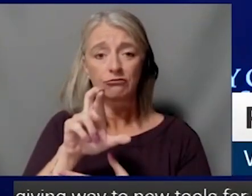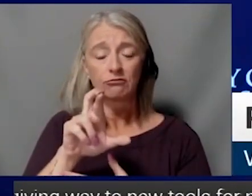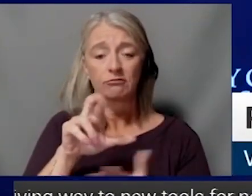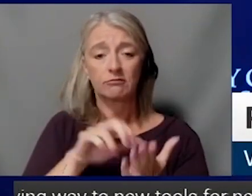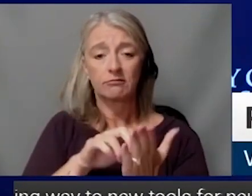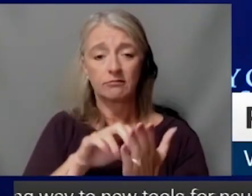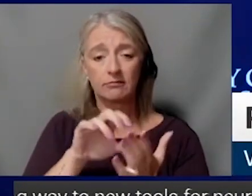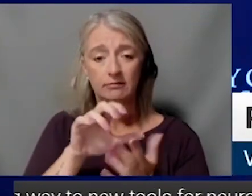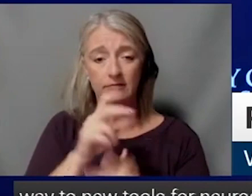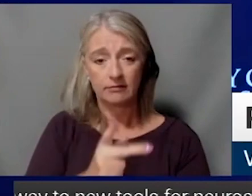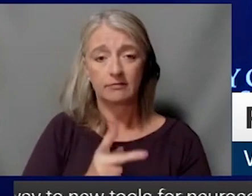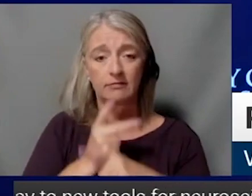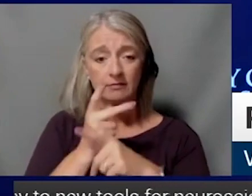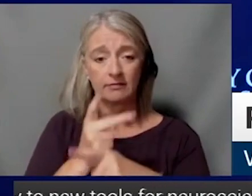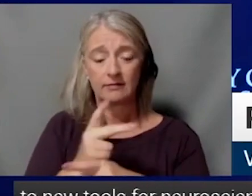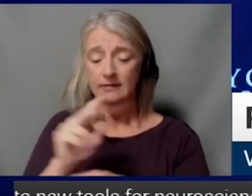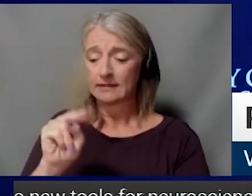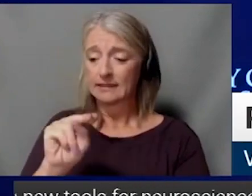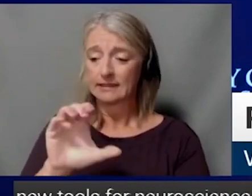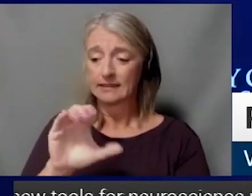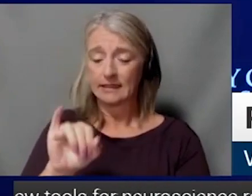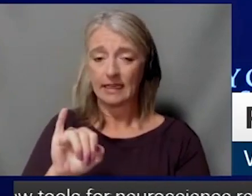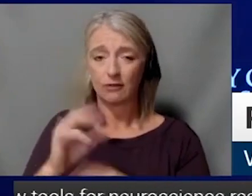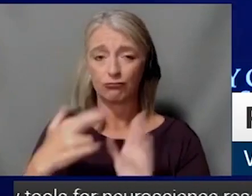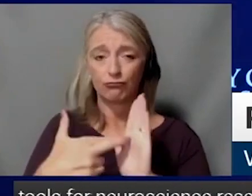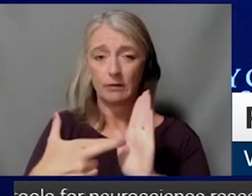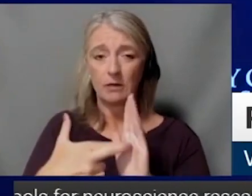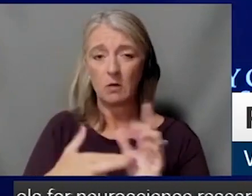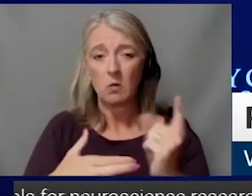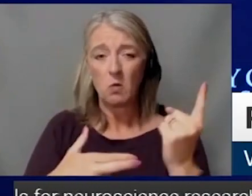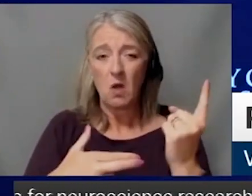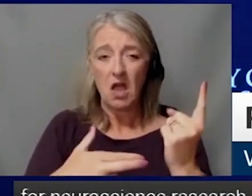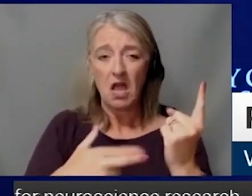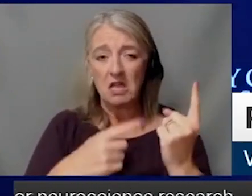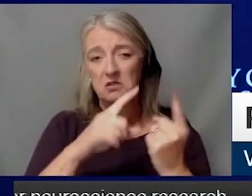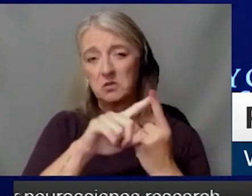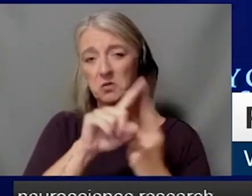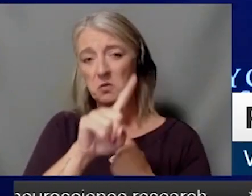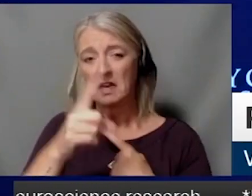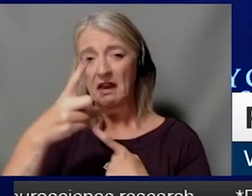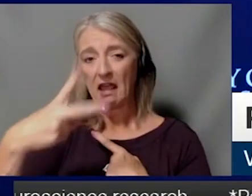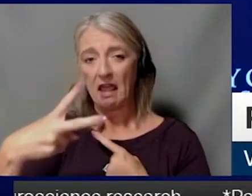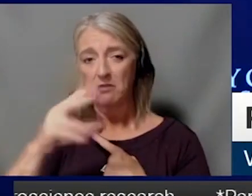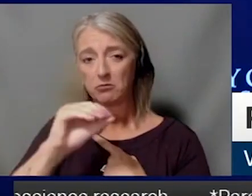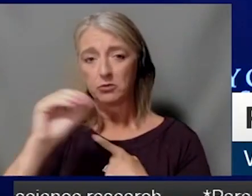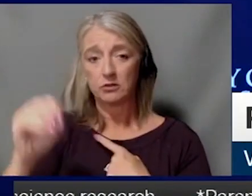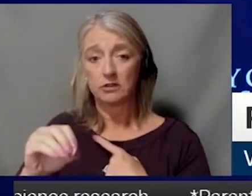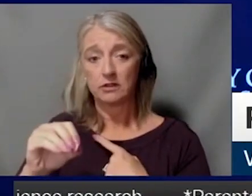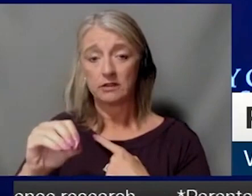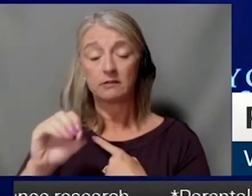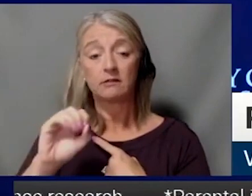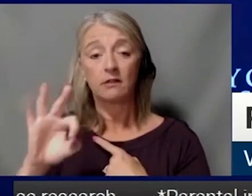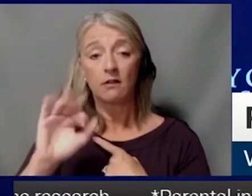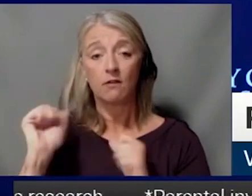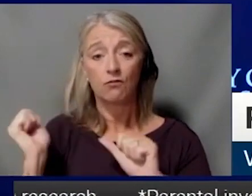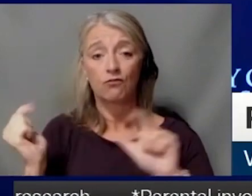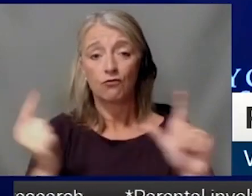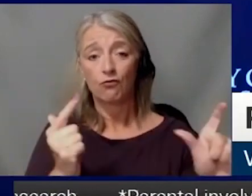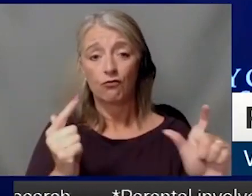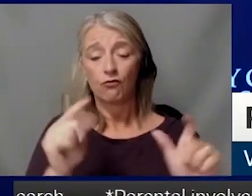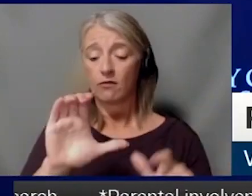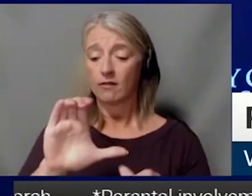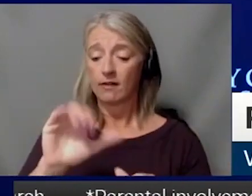center is probably represents about one, one and a half percent of all, you know, cancer treatment